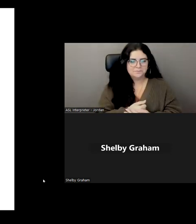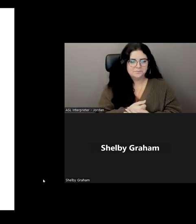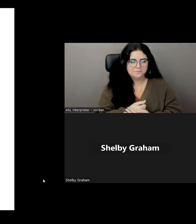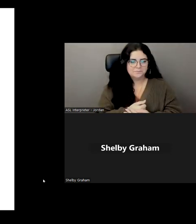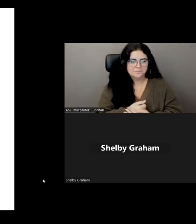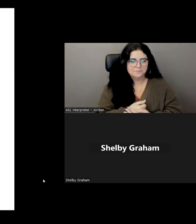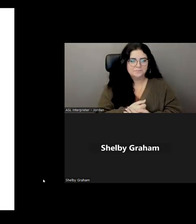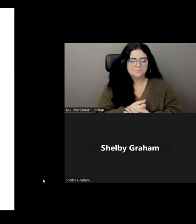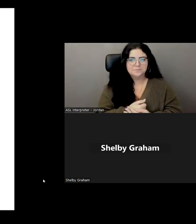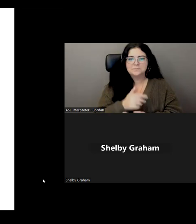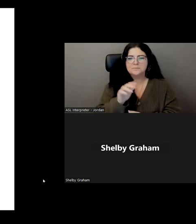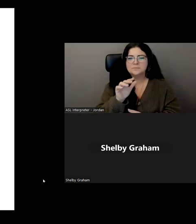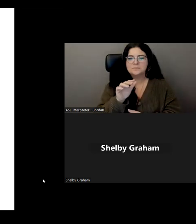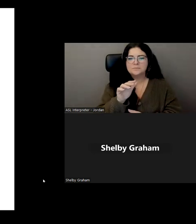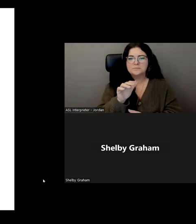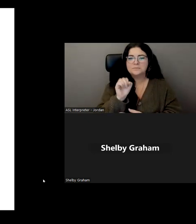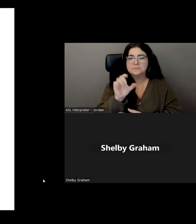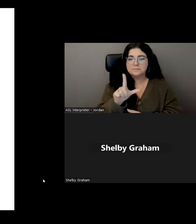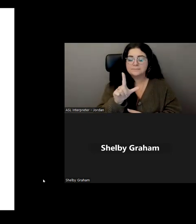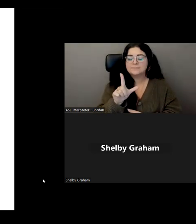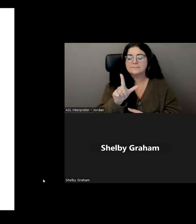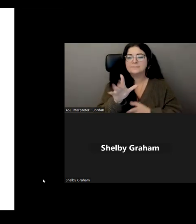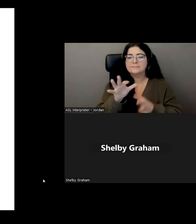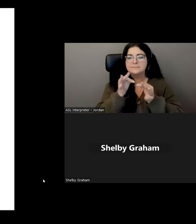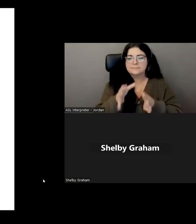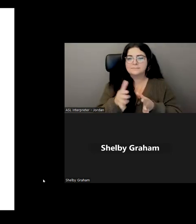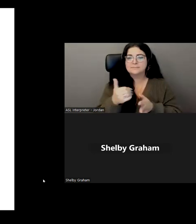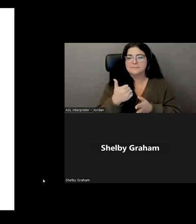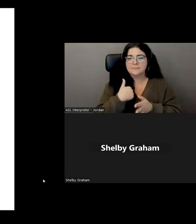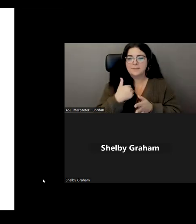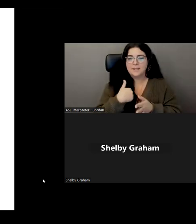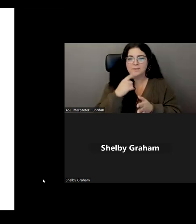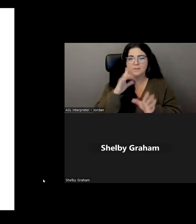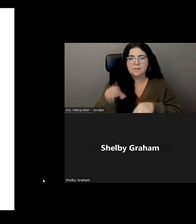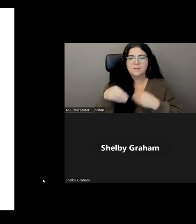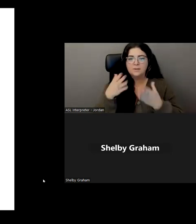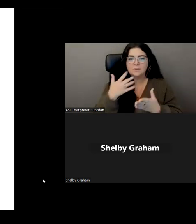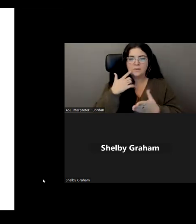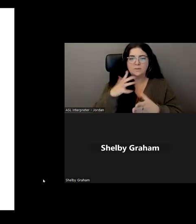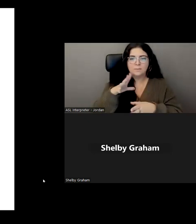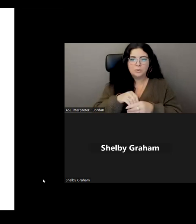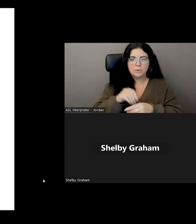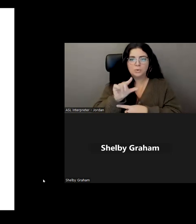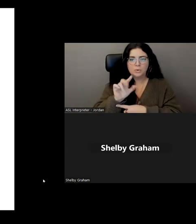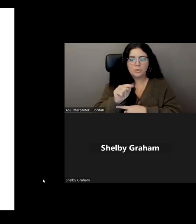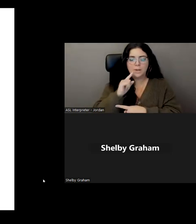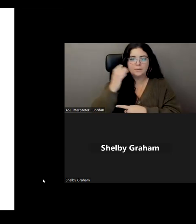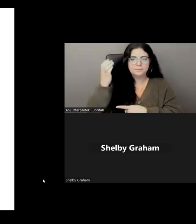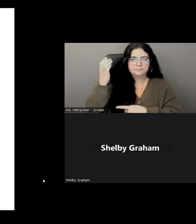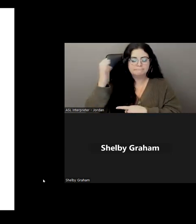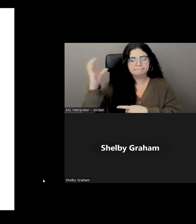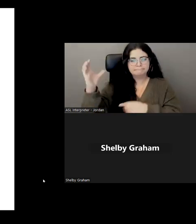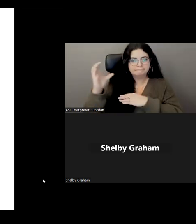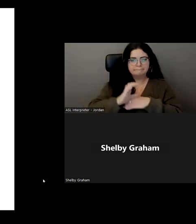Sign language interpreting services for this session is provided by an inclusion grant from the Disability Policy Office,